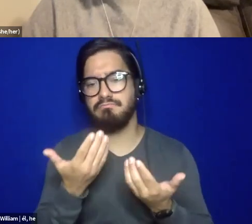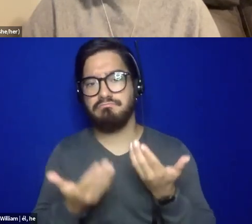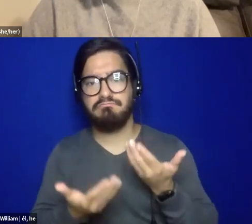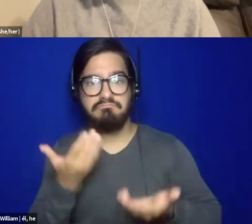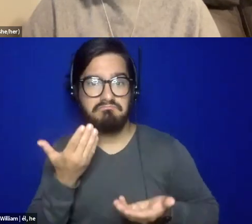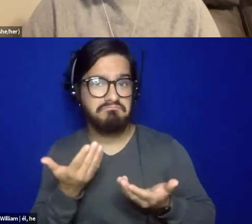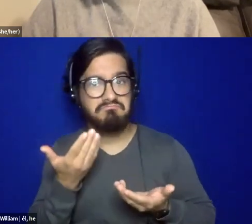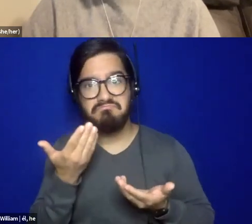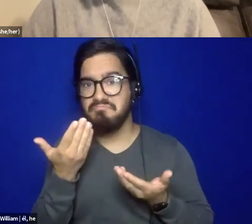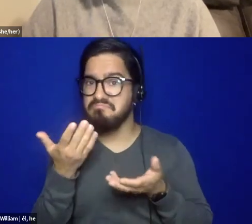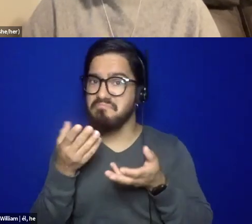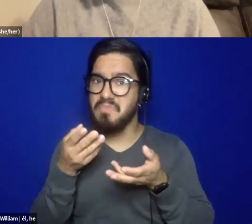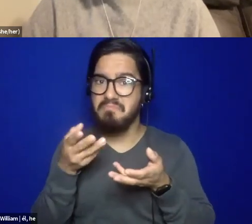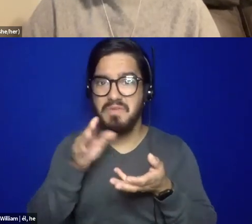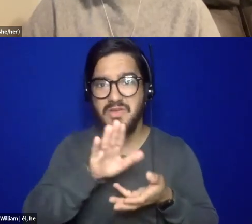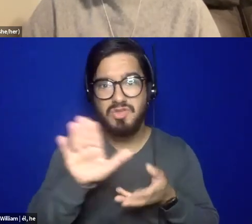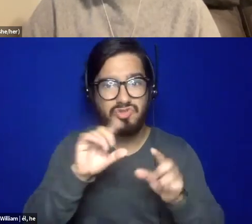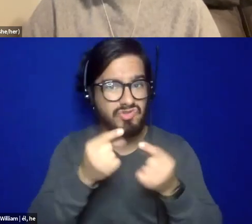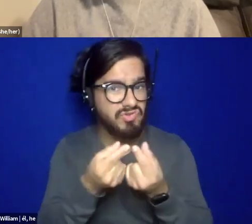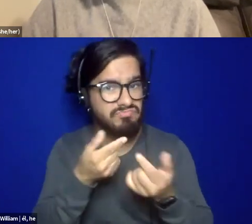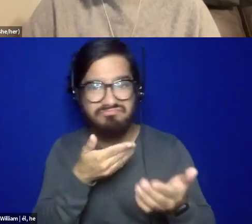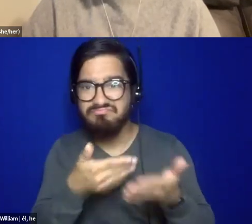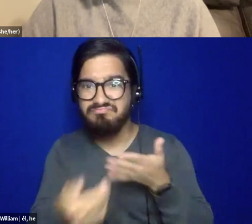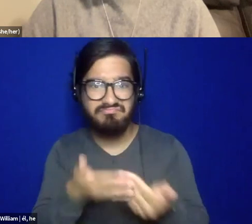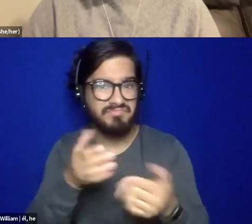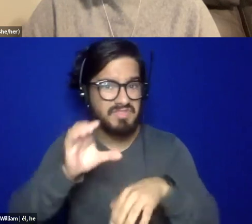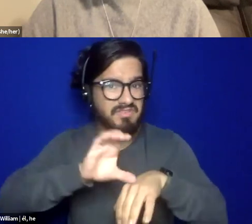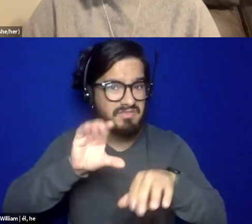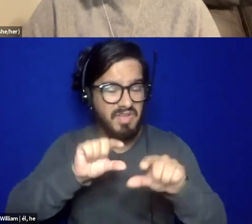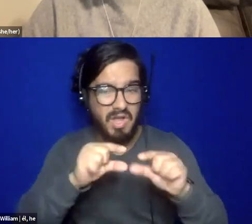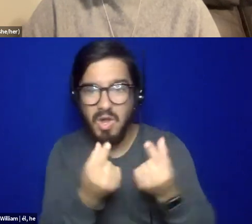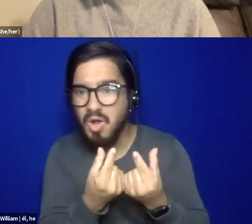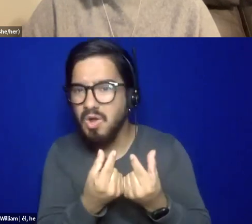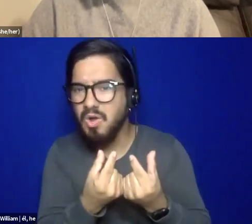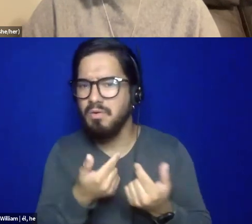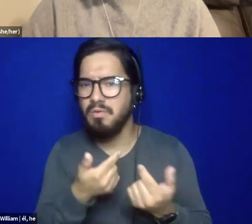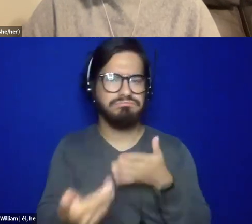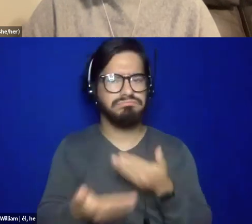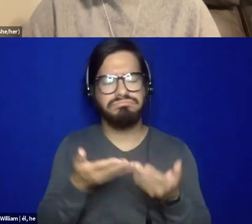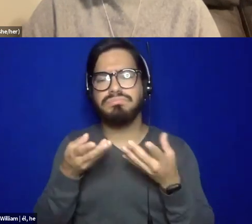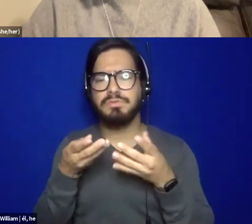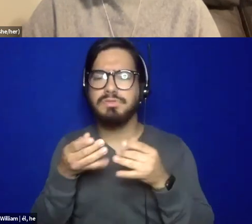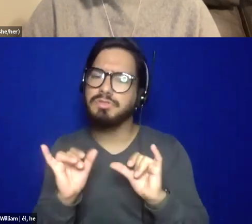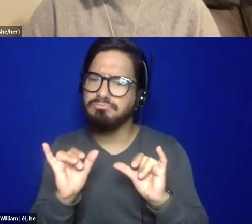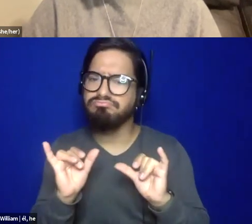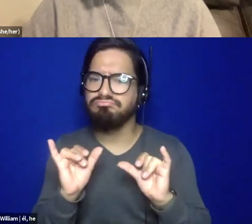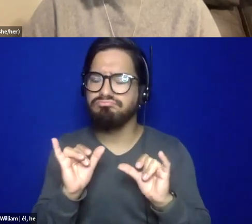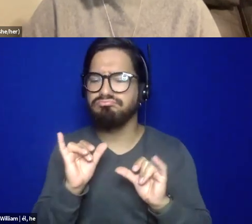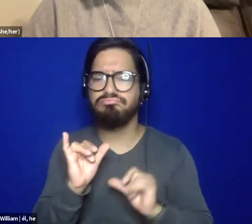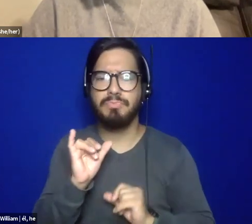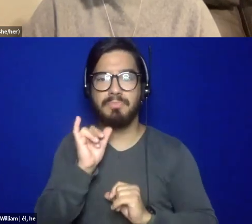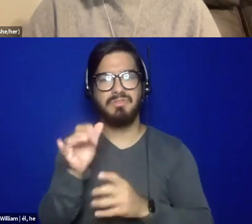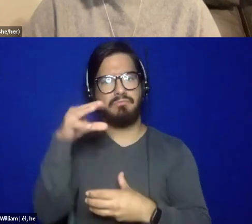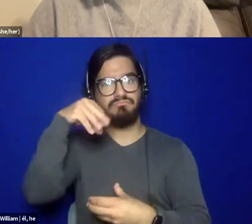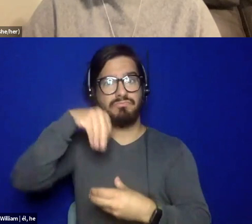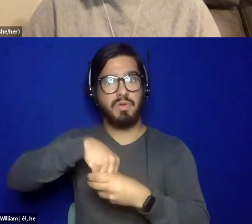on, whether it's your church group, um, the different communities that we're all a part of, and maybe not engage in that way with folks